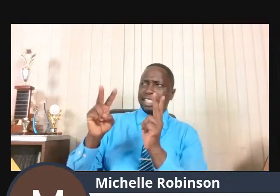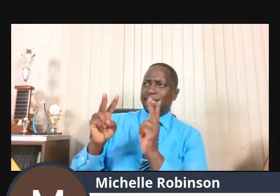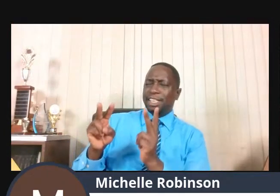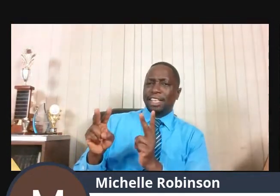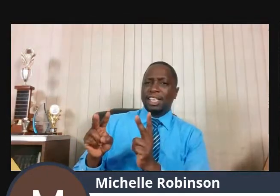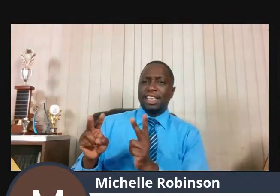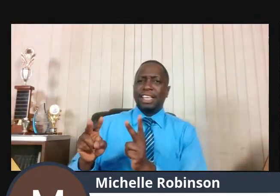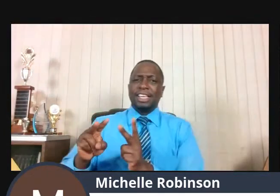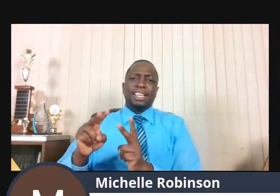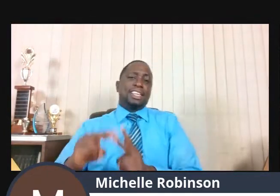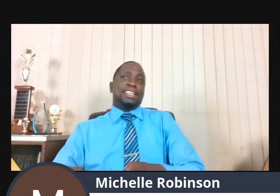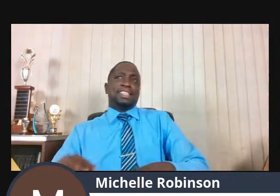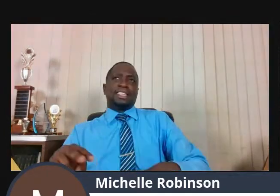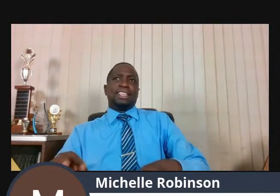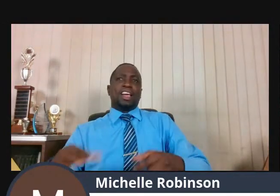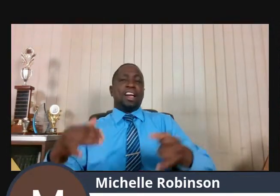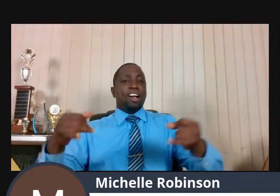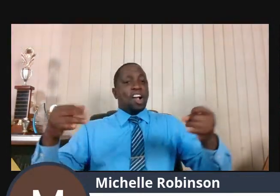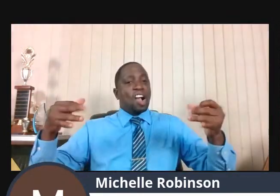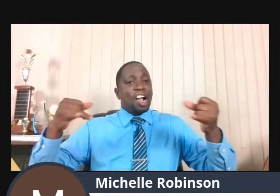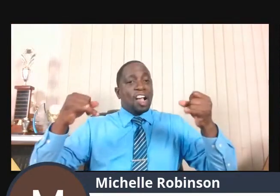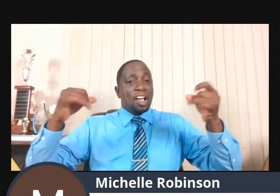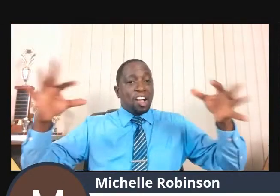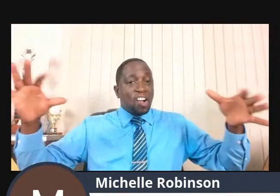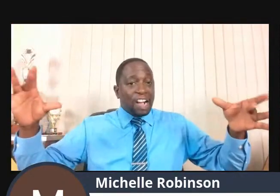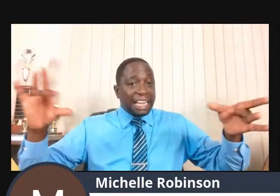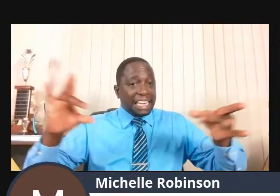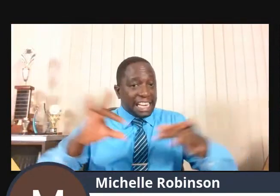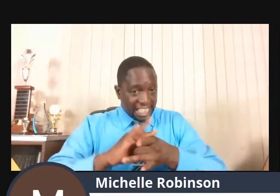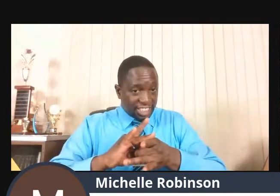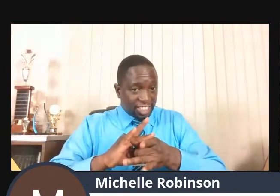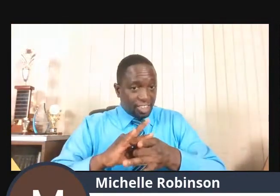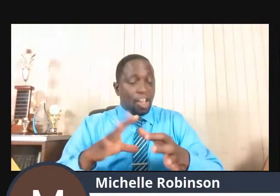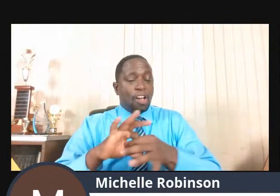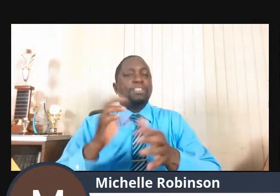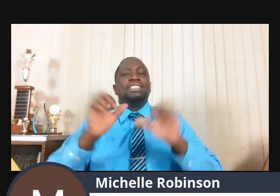that we are being rejuvenated by the power of God.